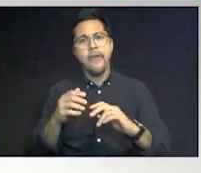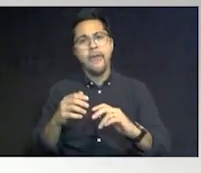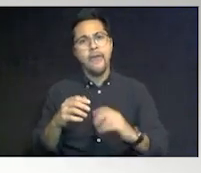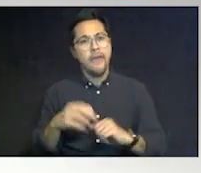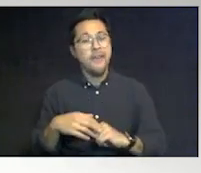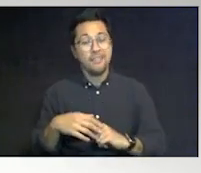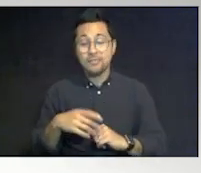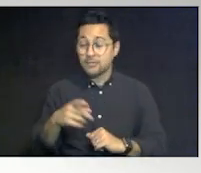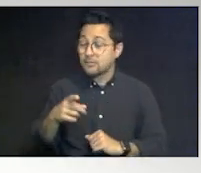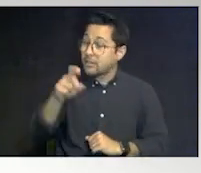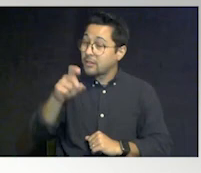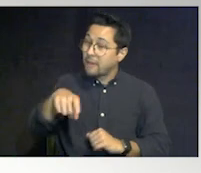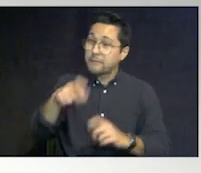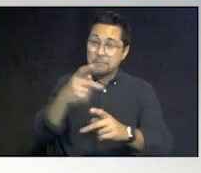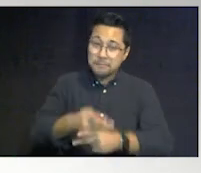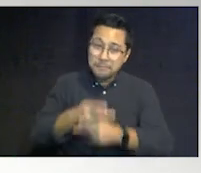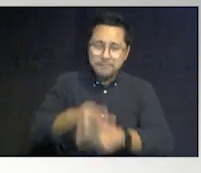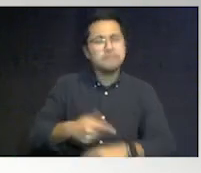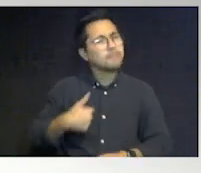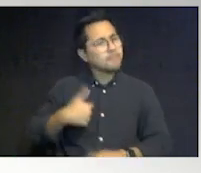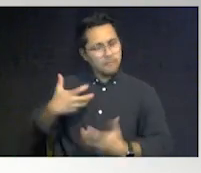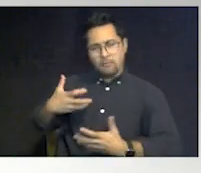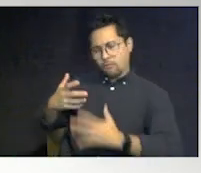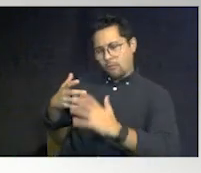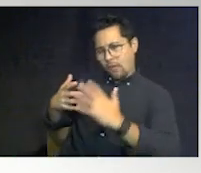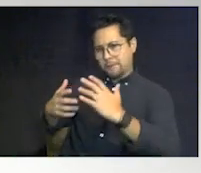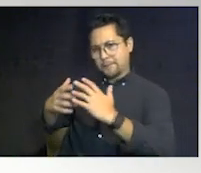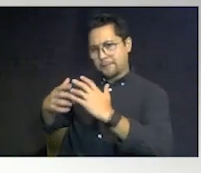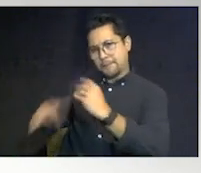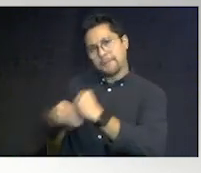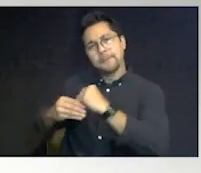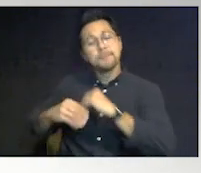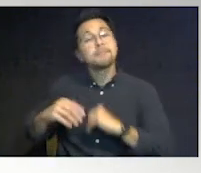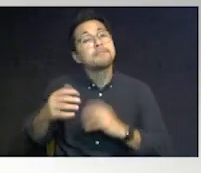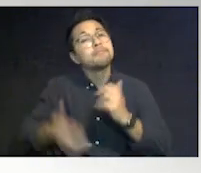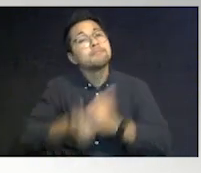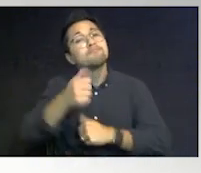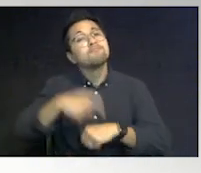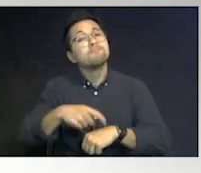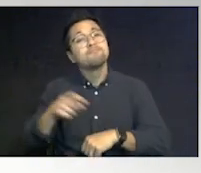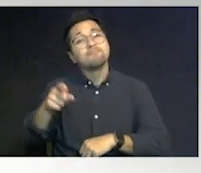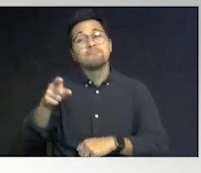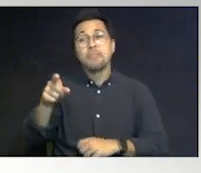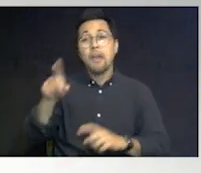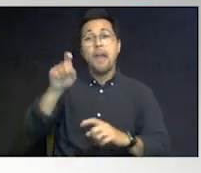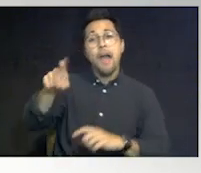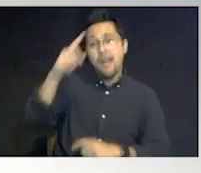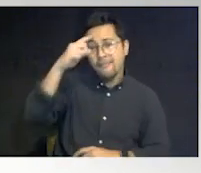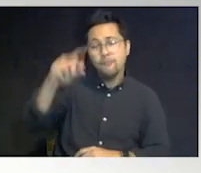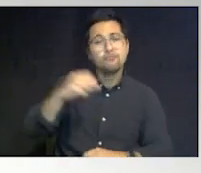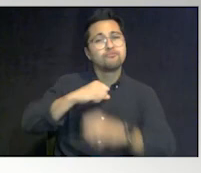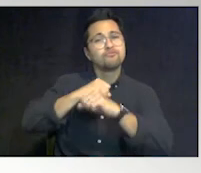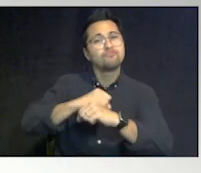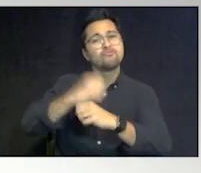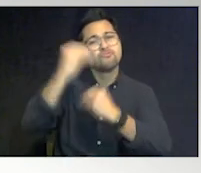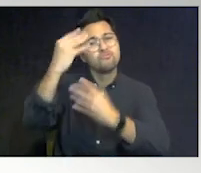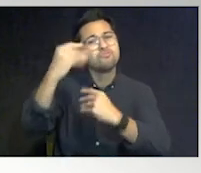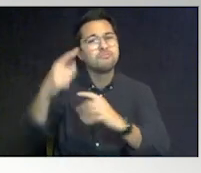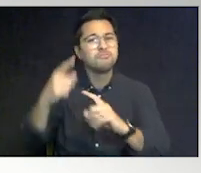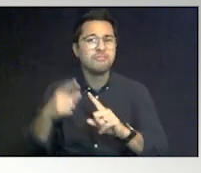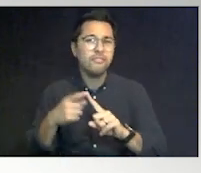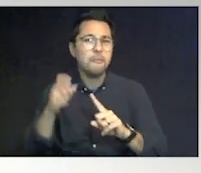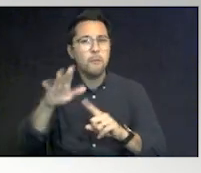We've got to be careful. Let me just add one thing to that as well. A lot of times, they also ask for your security information from your home